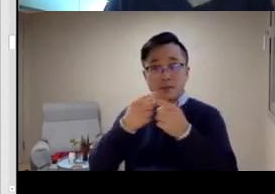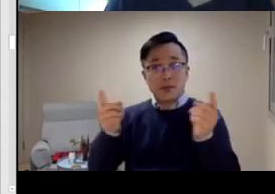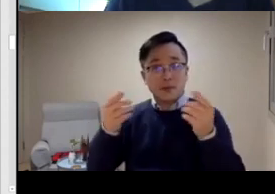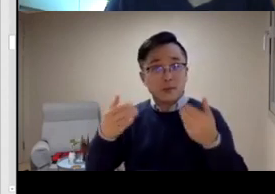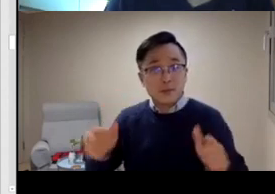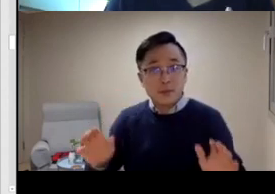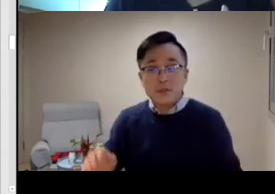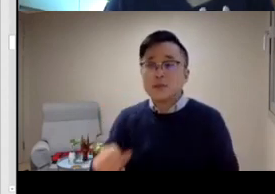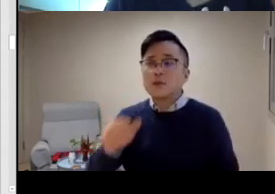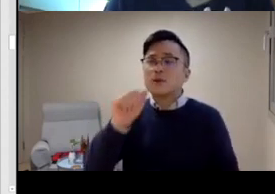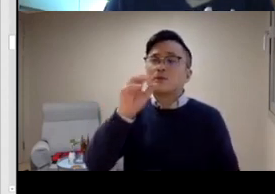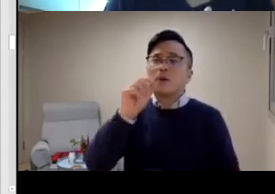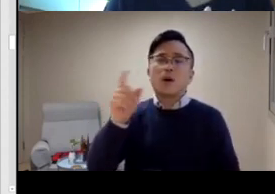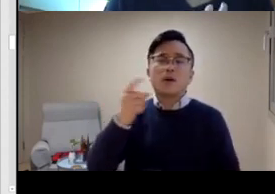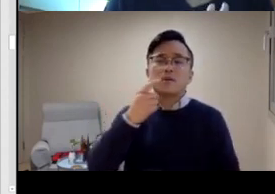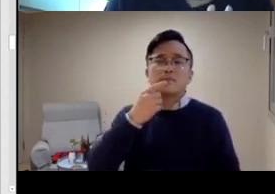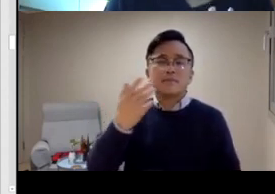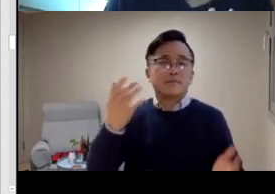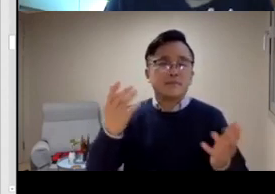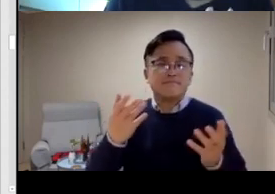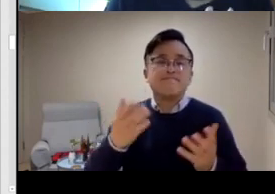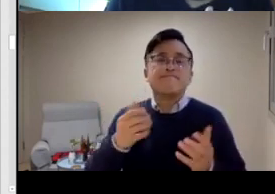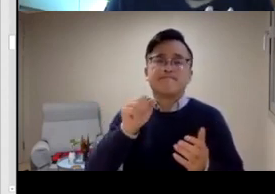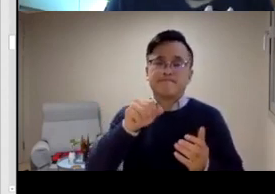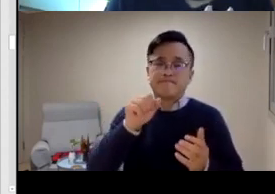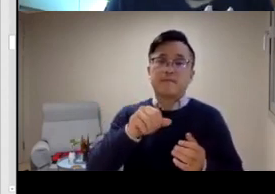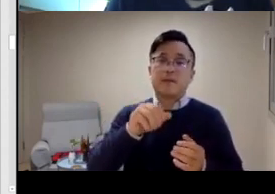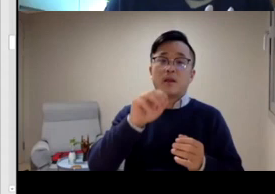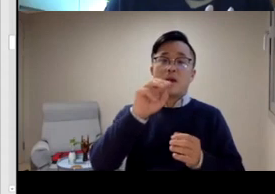And Korean Sign Language now has equal status.